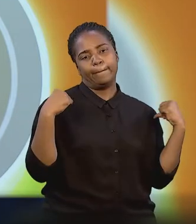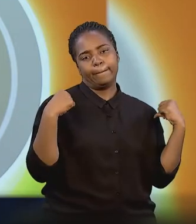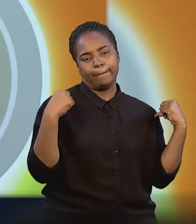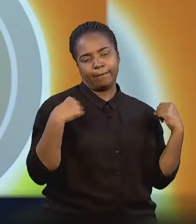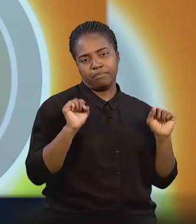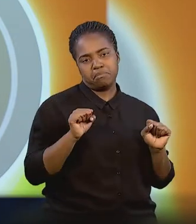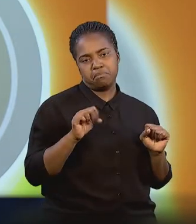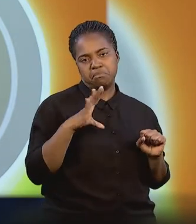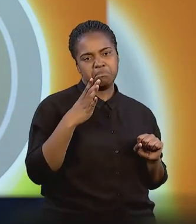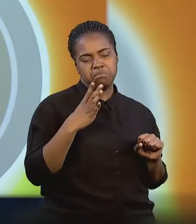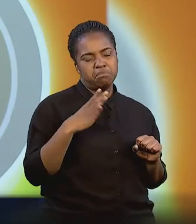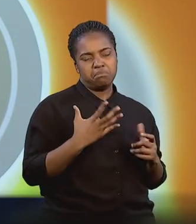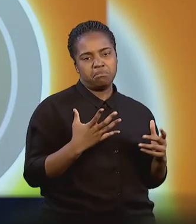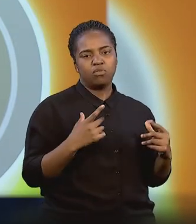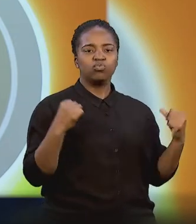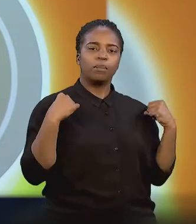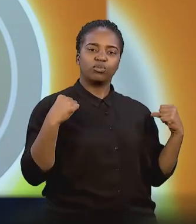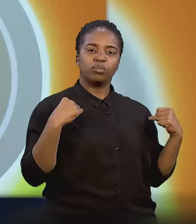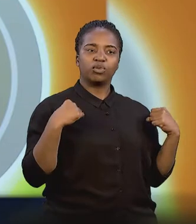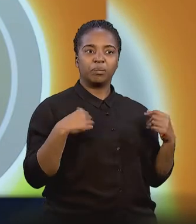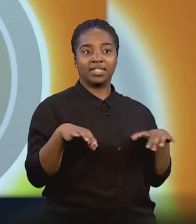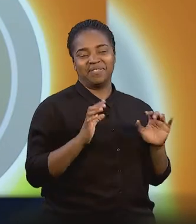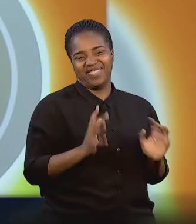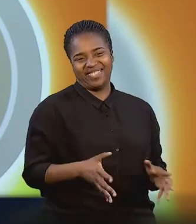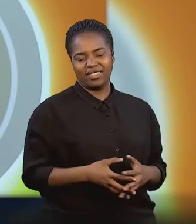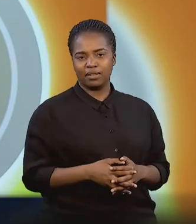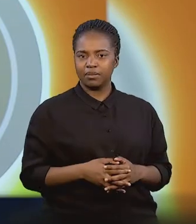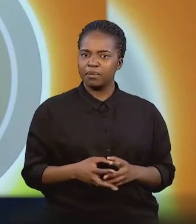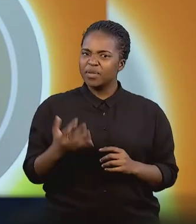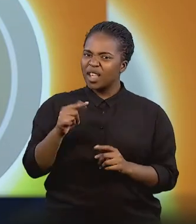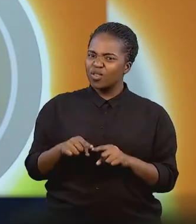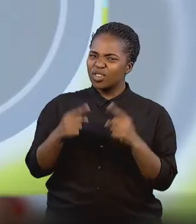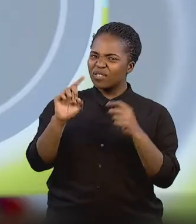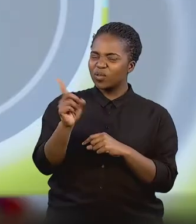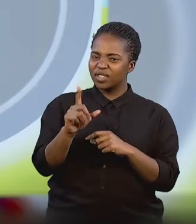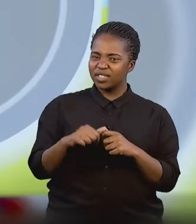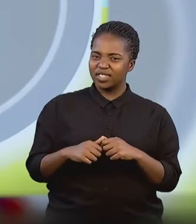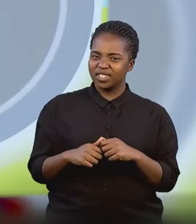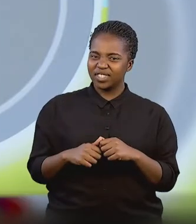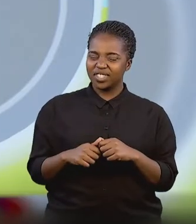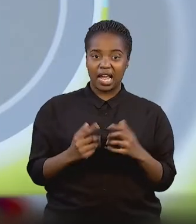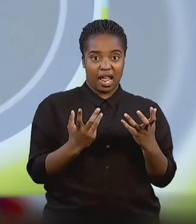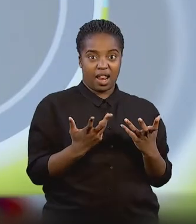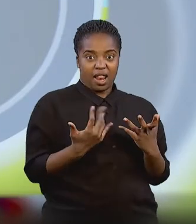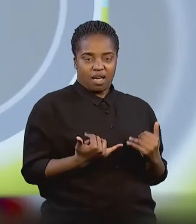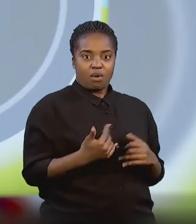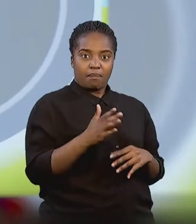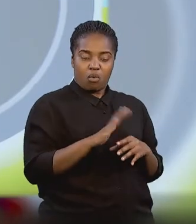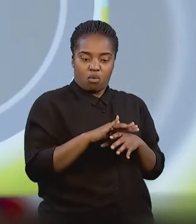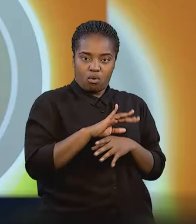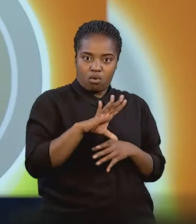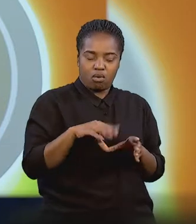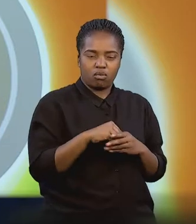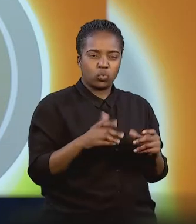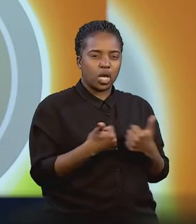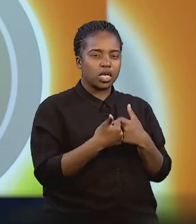and that's basically me being active back then. And what's the difference now? The difference now is I